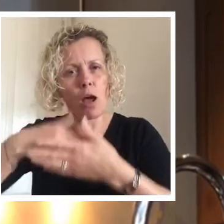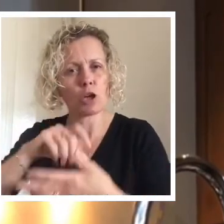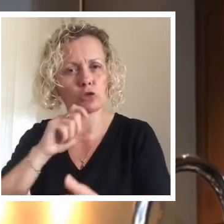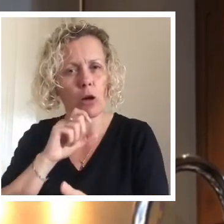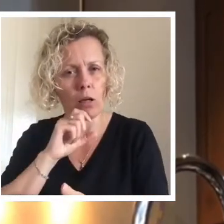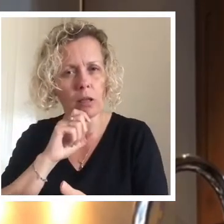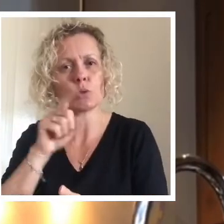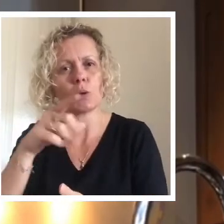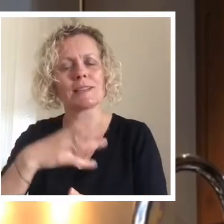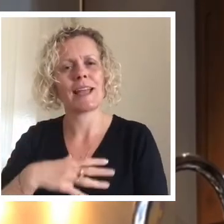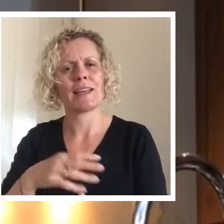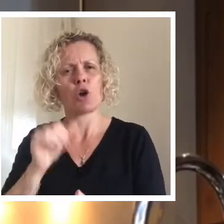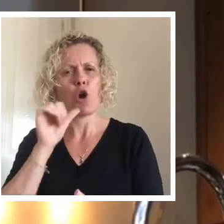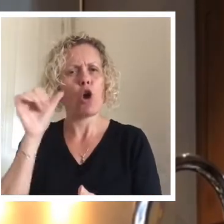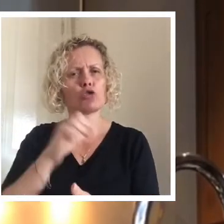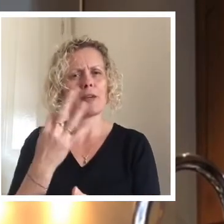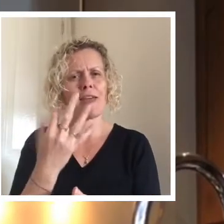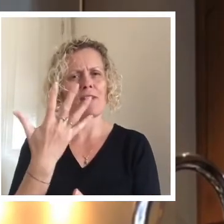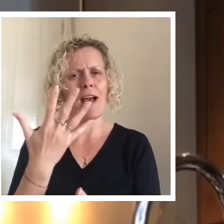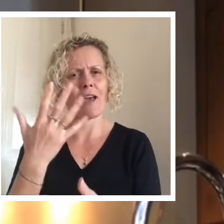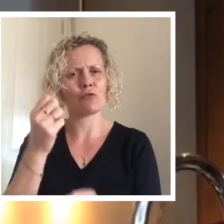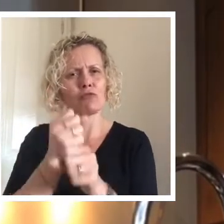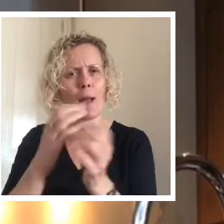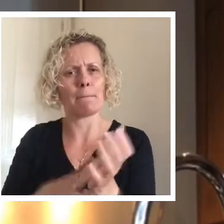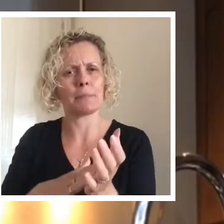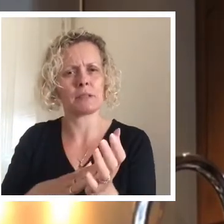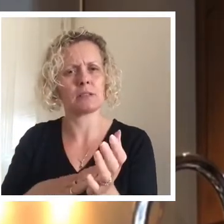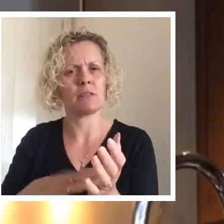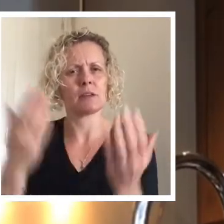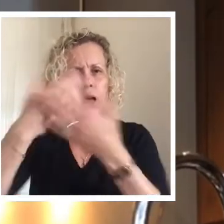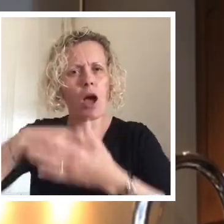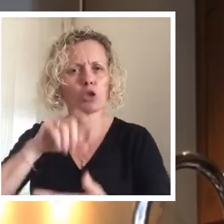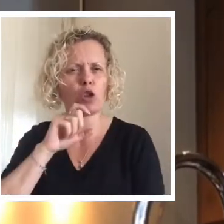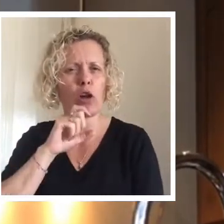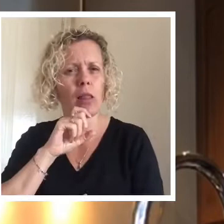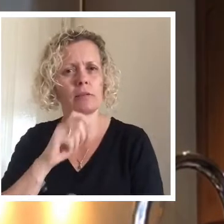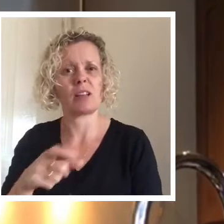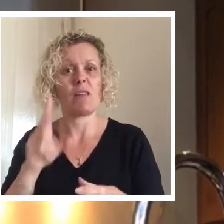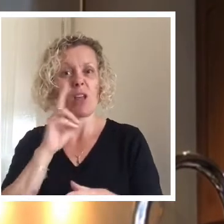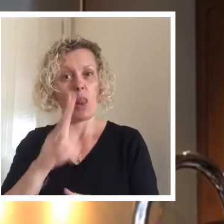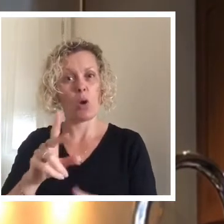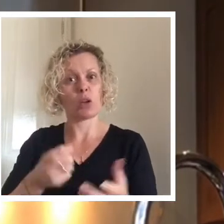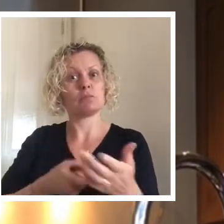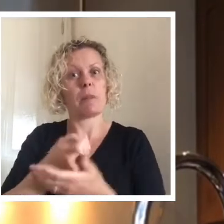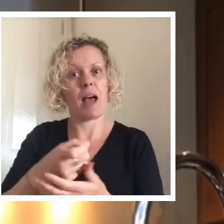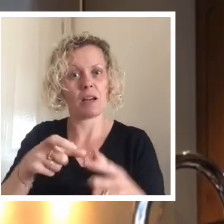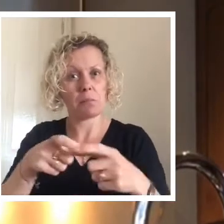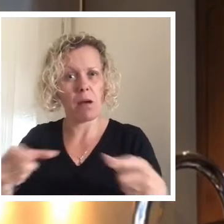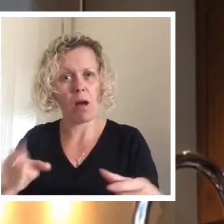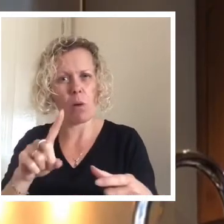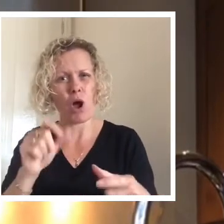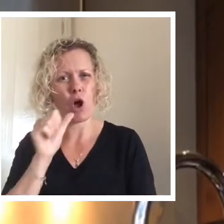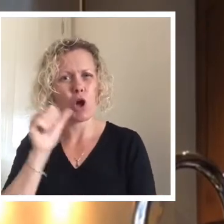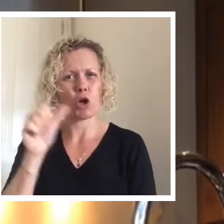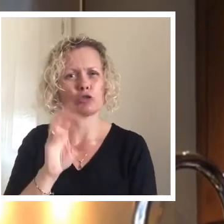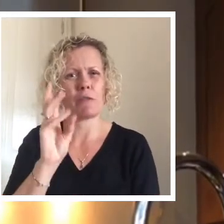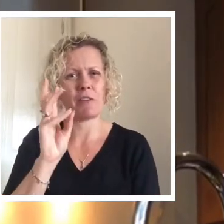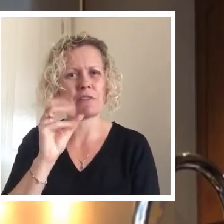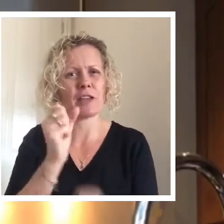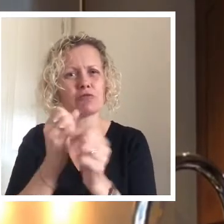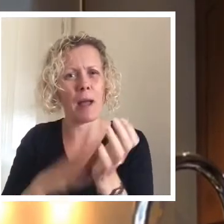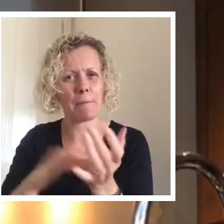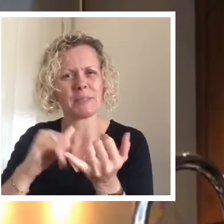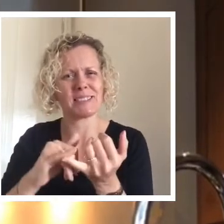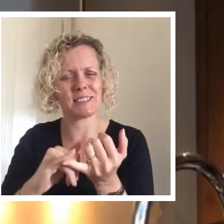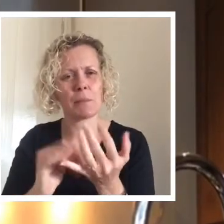185 grams of dark chocolate and generally the bars, this is the one I got, only had 150 grams. But